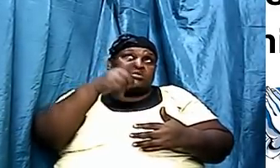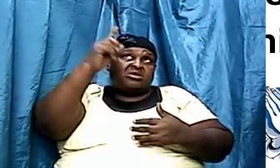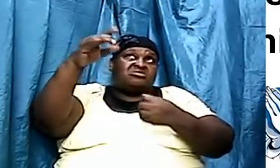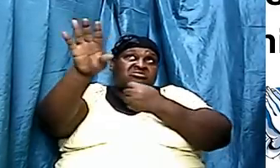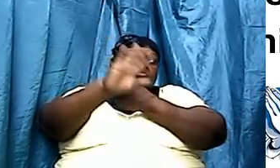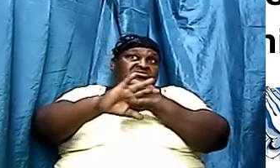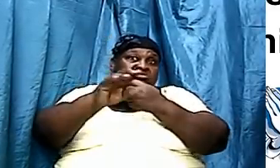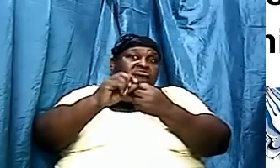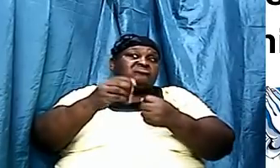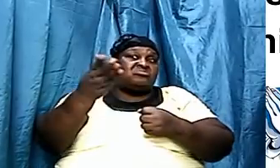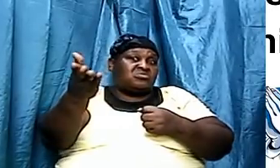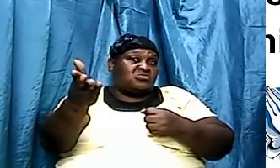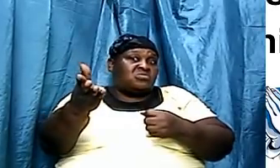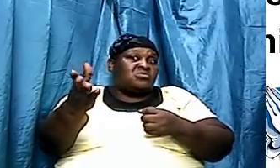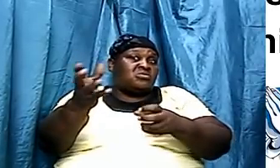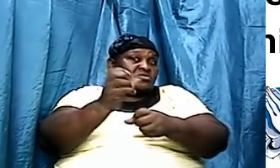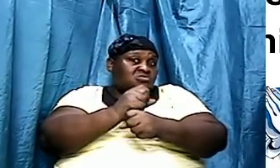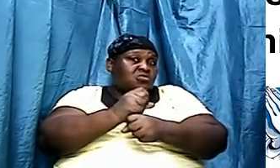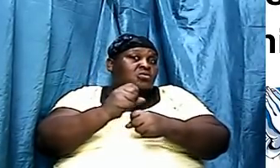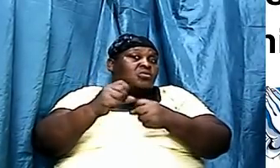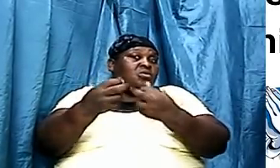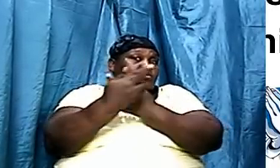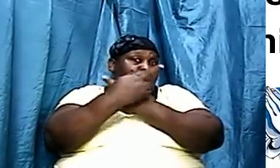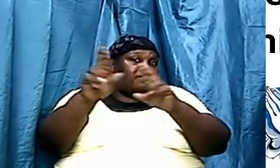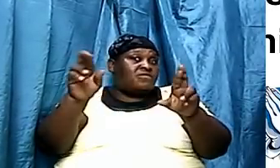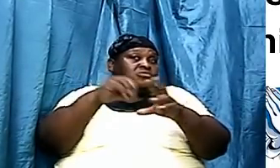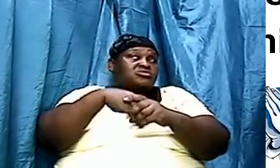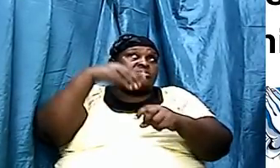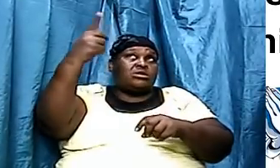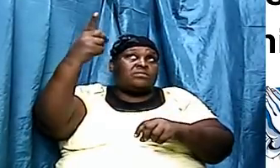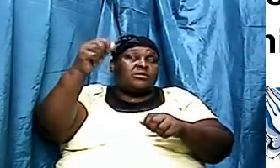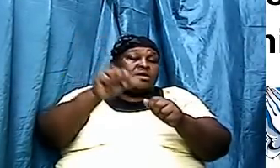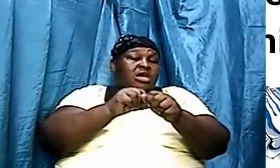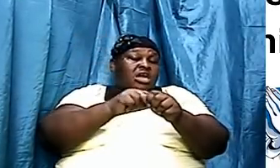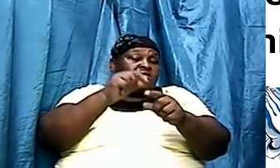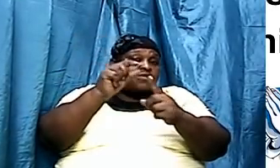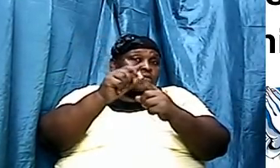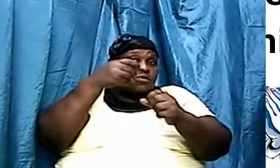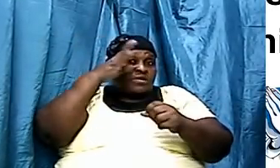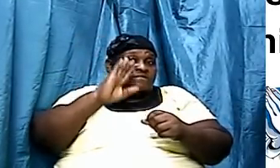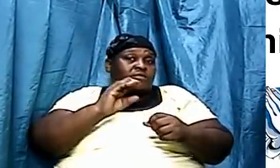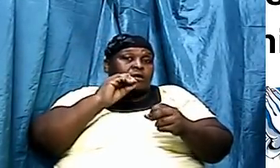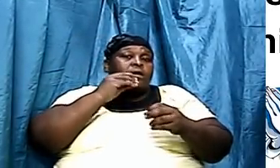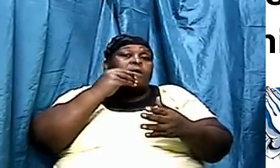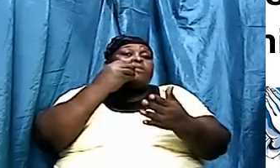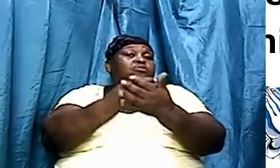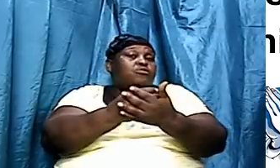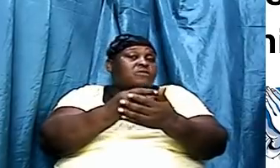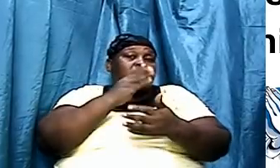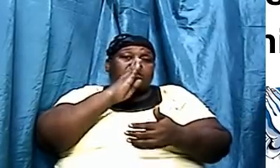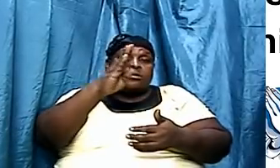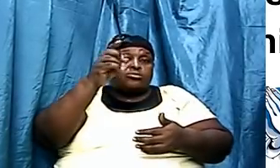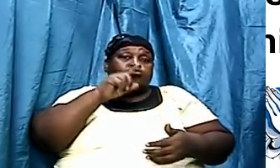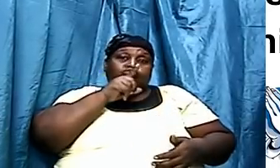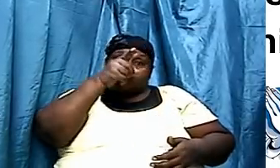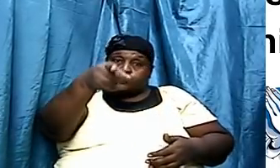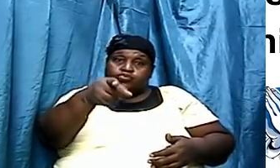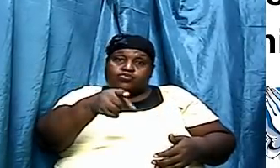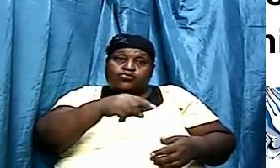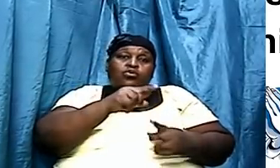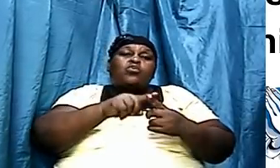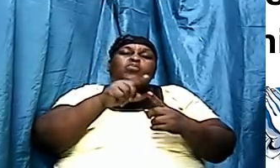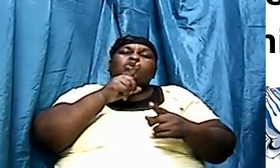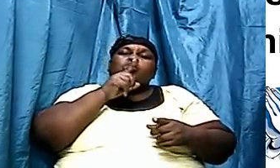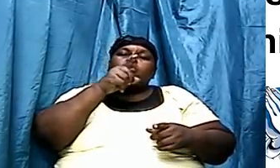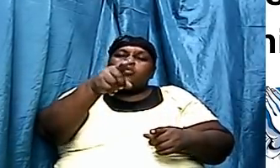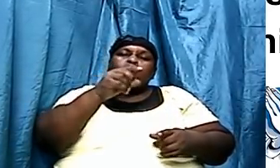refuge in Him. Every word of God, we're going to prove it to be true. And guess what happens? When you prove and you